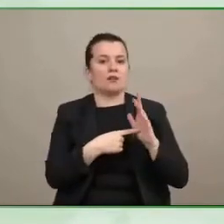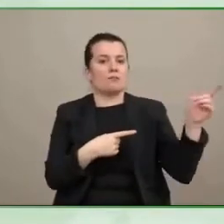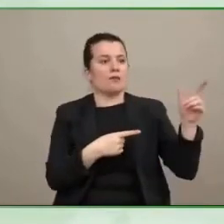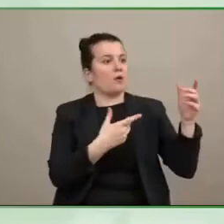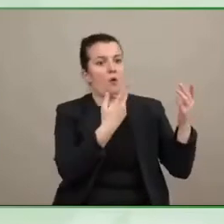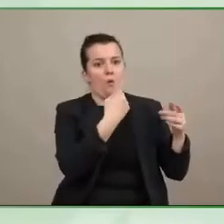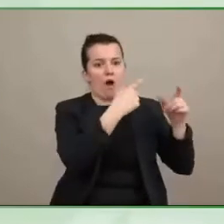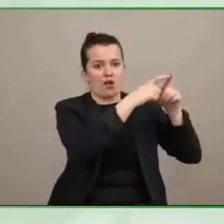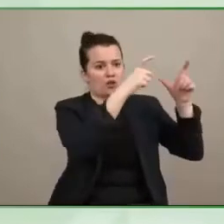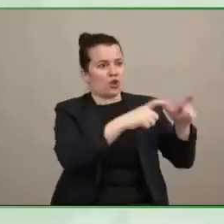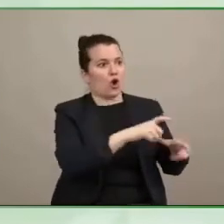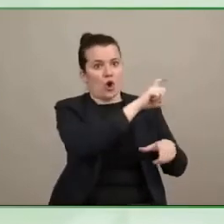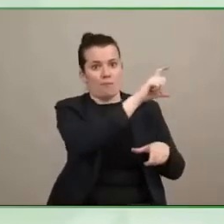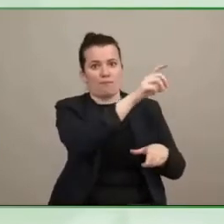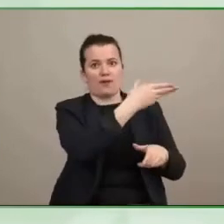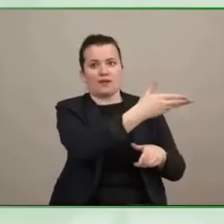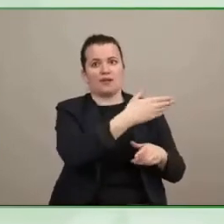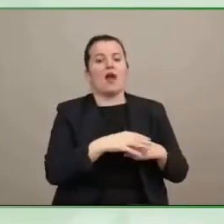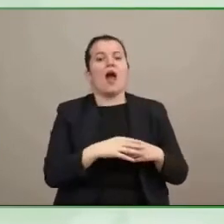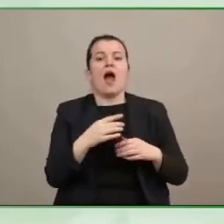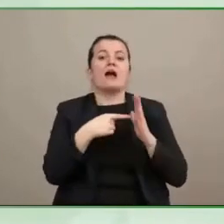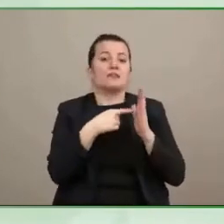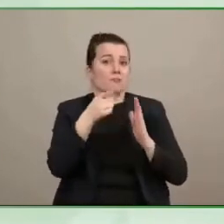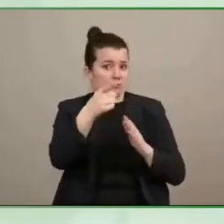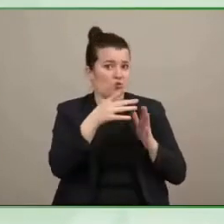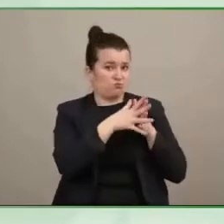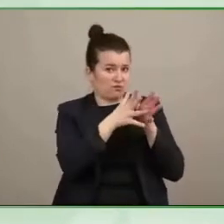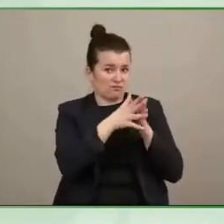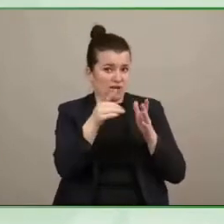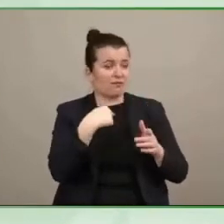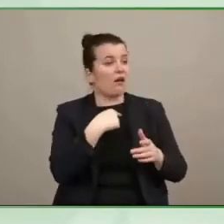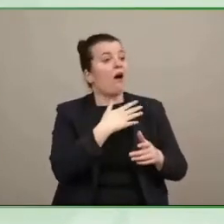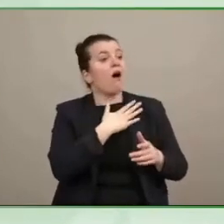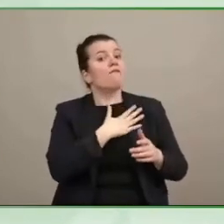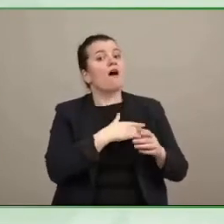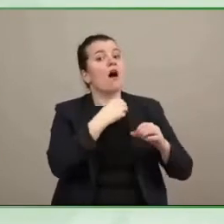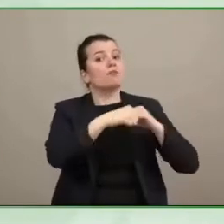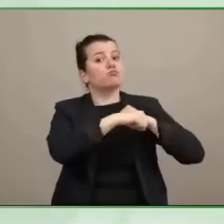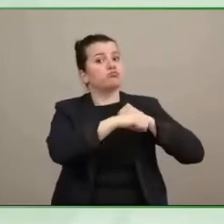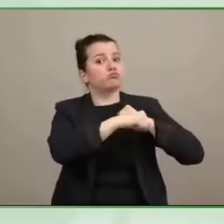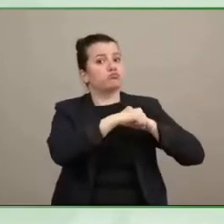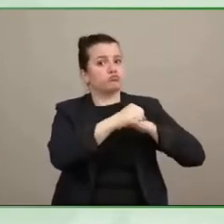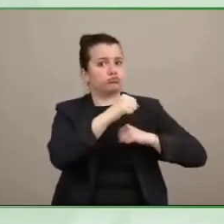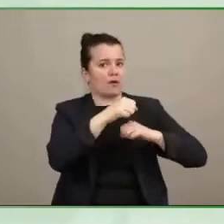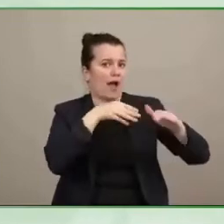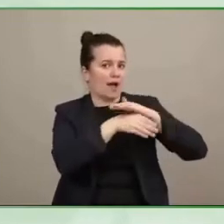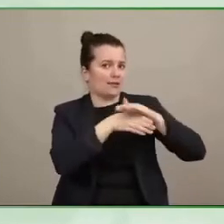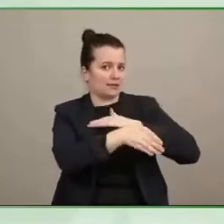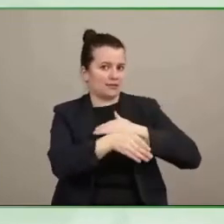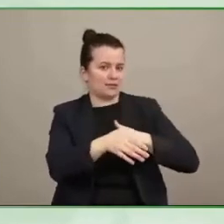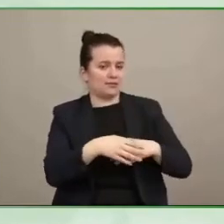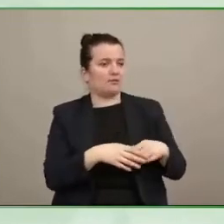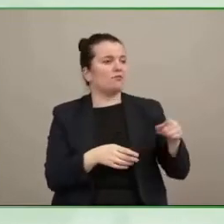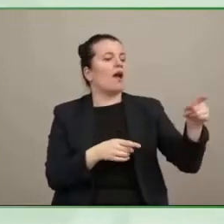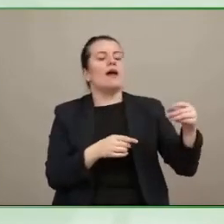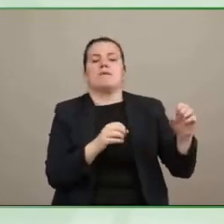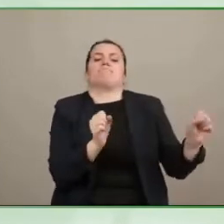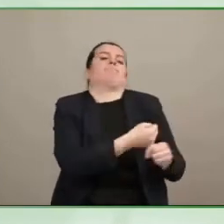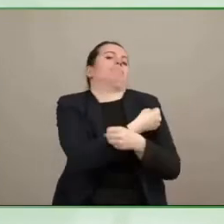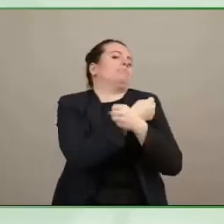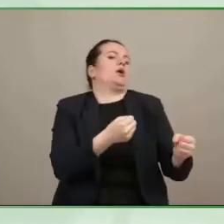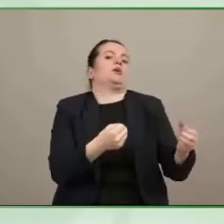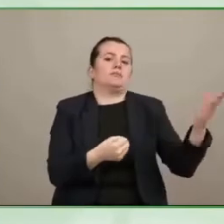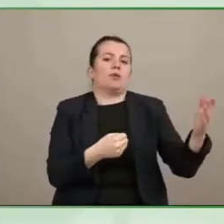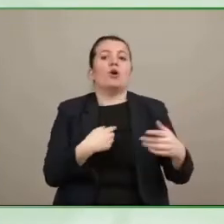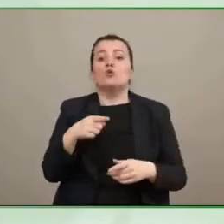yes it is we can do it um it is possible to serve um a good product and a good solution